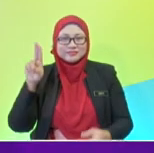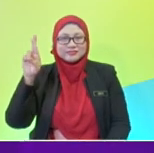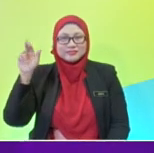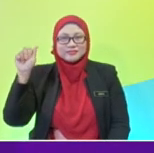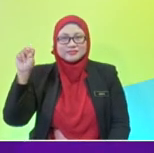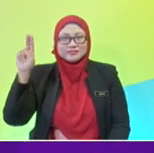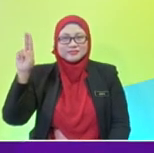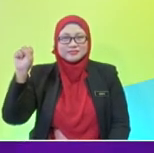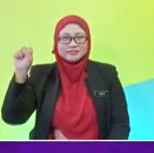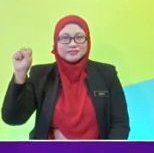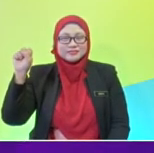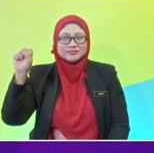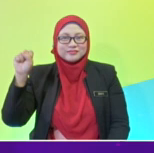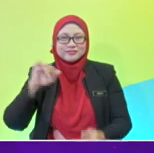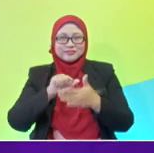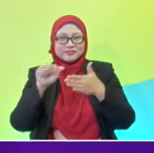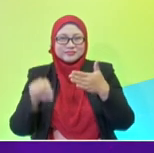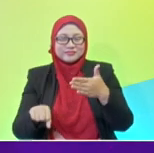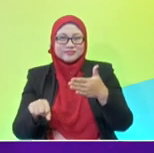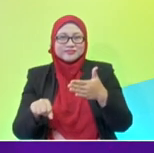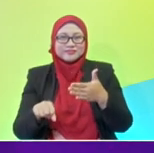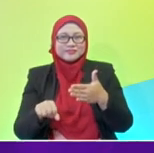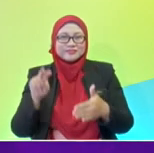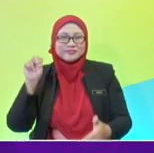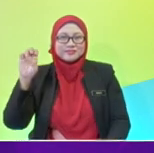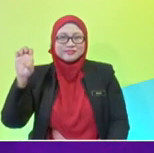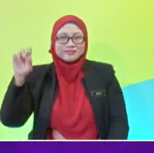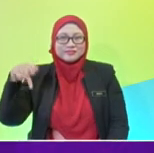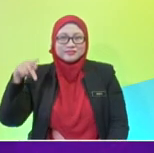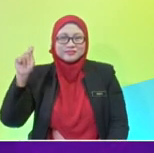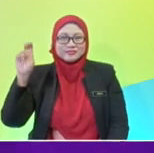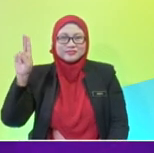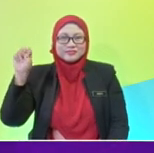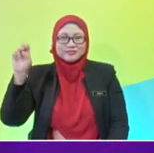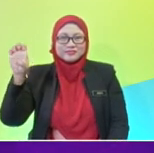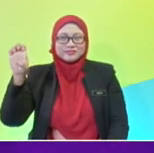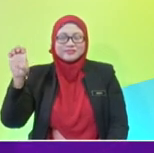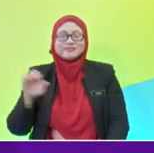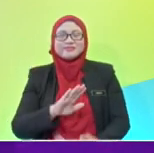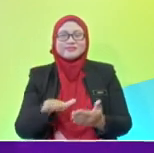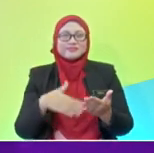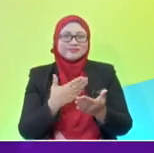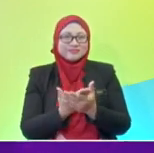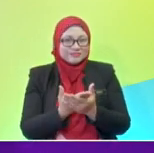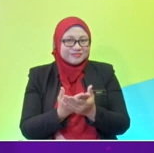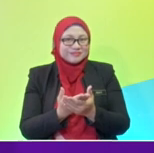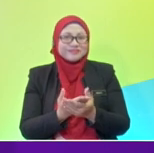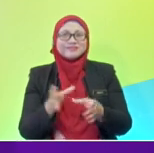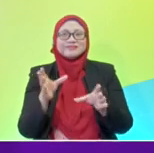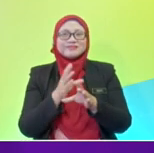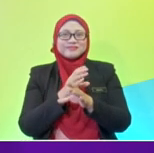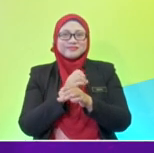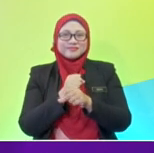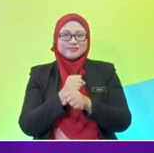Last but not least, what do we have, Shafiqah? We have Neptune, and I believe all the pupils got them all? Yes! All eight